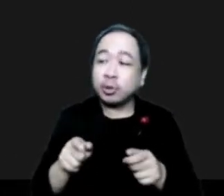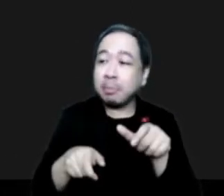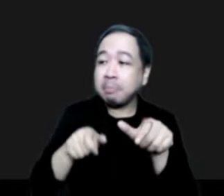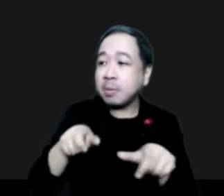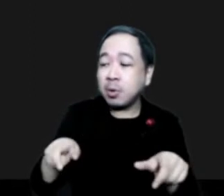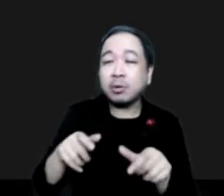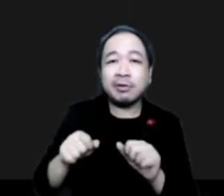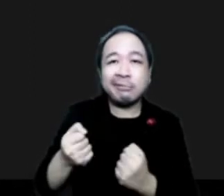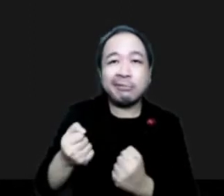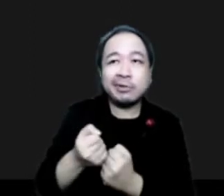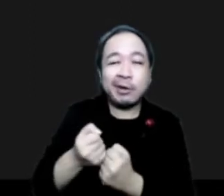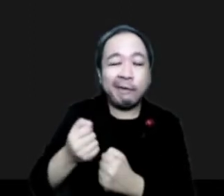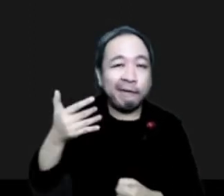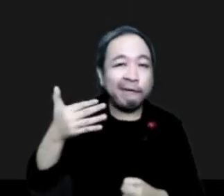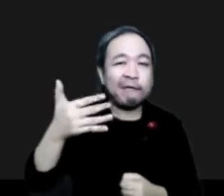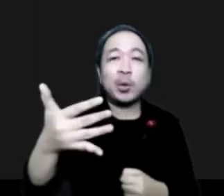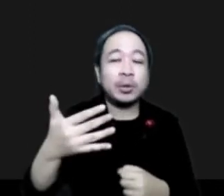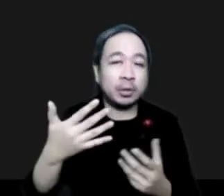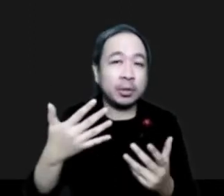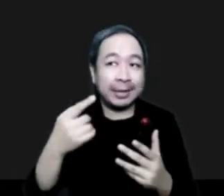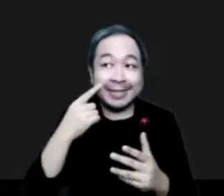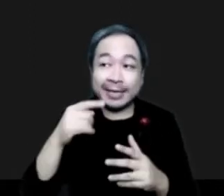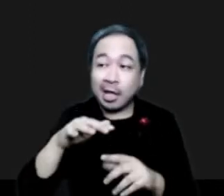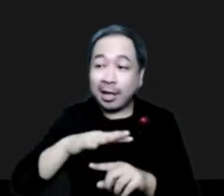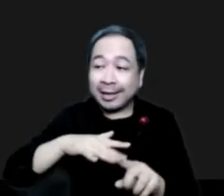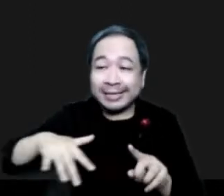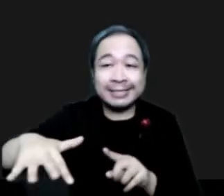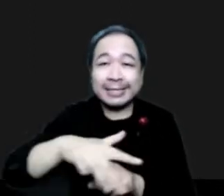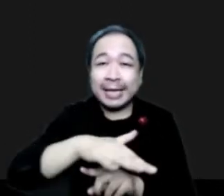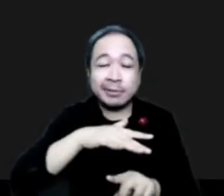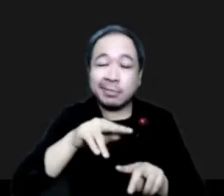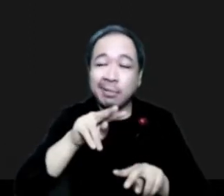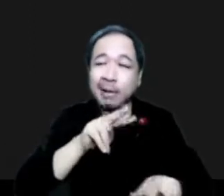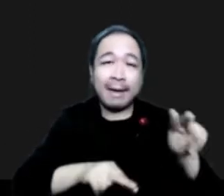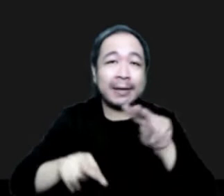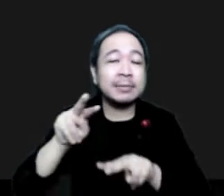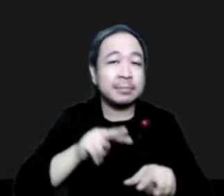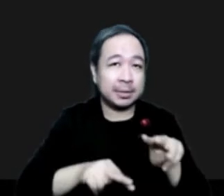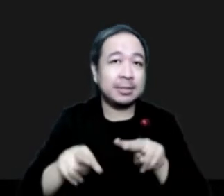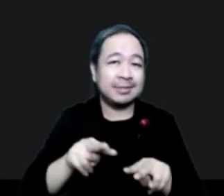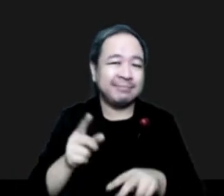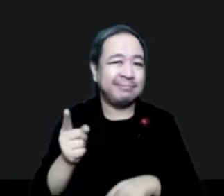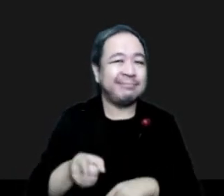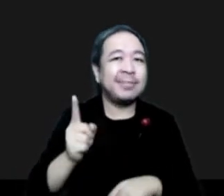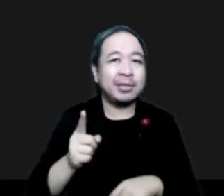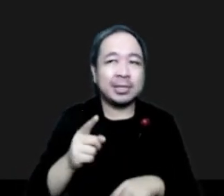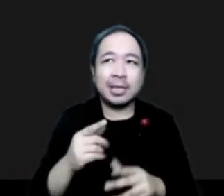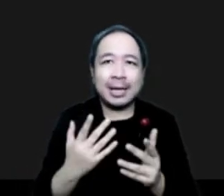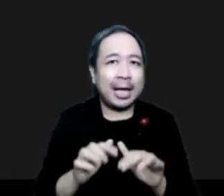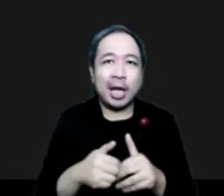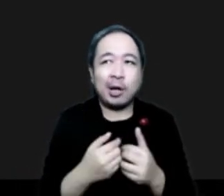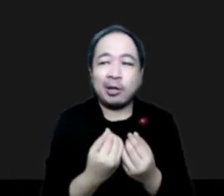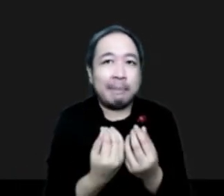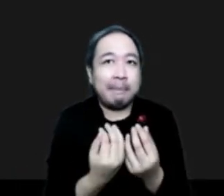Long-term fuels assessment, the graphic on the left is kind of the frequency or return of fire that